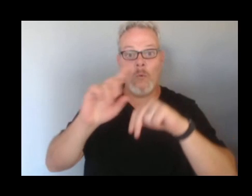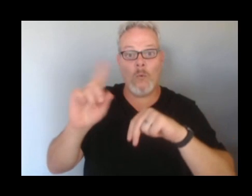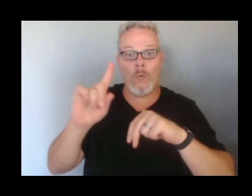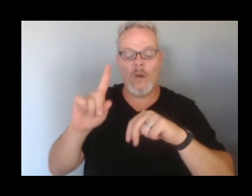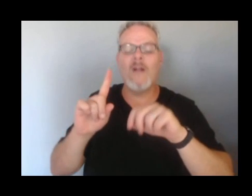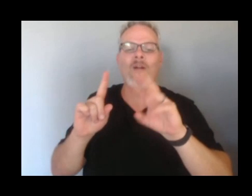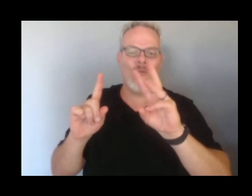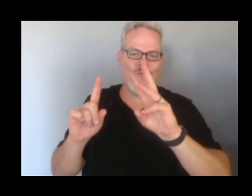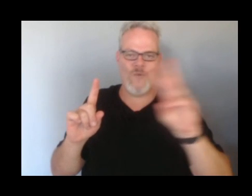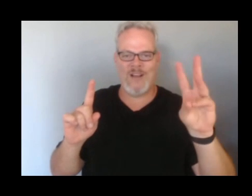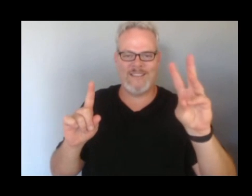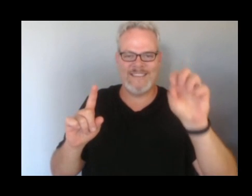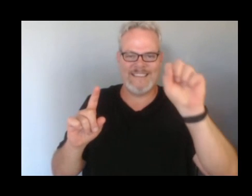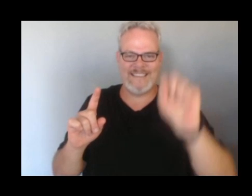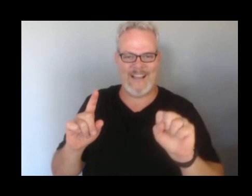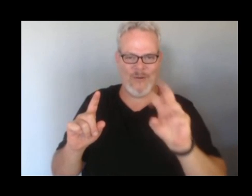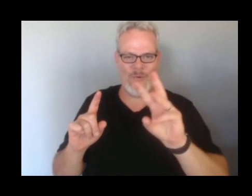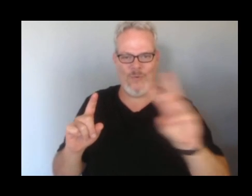of Hawaii Island.